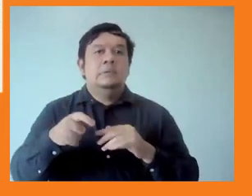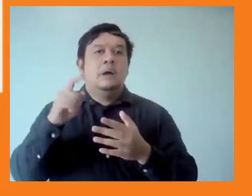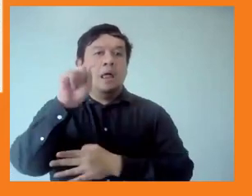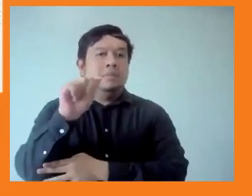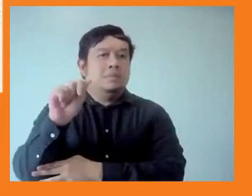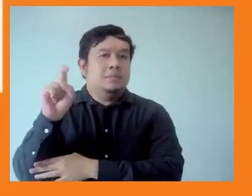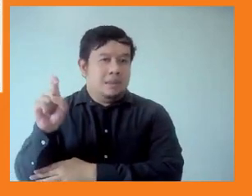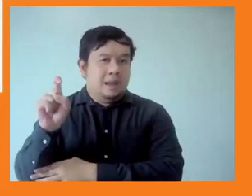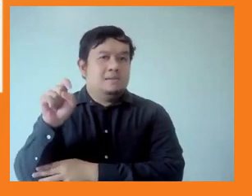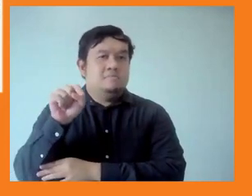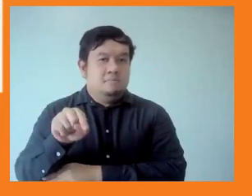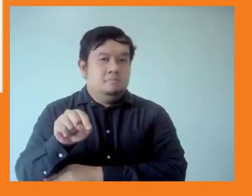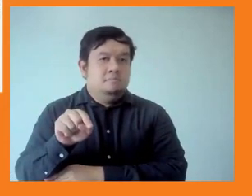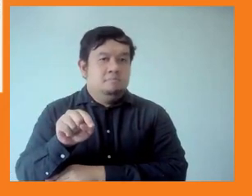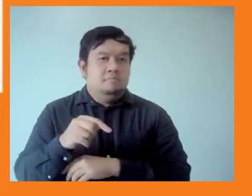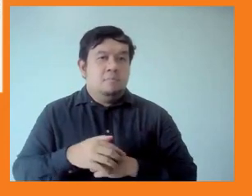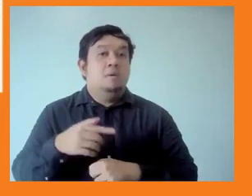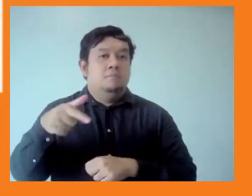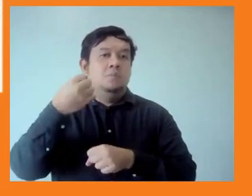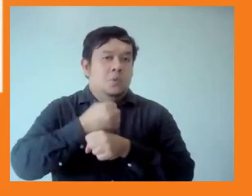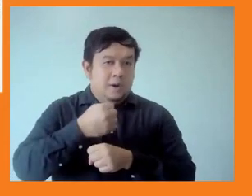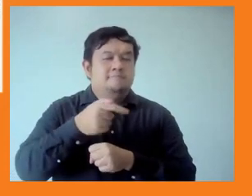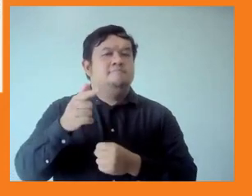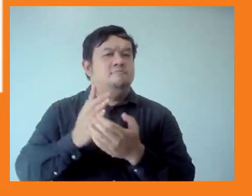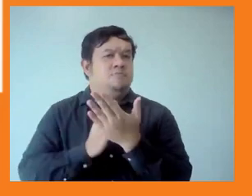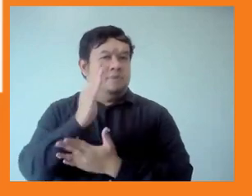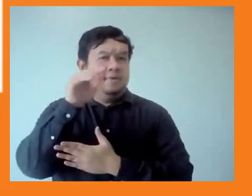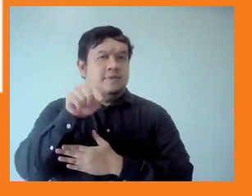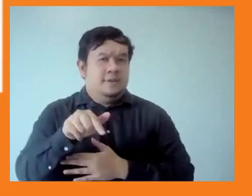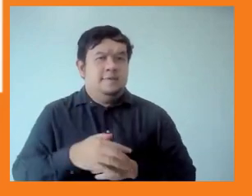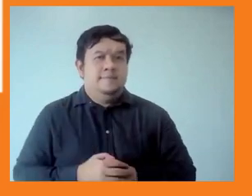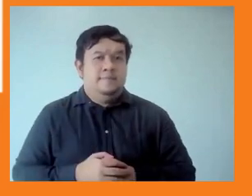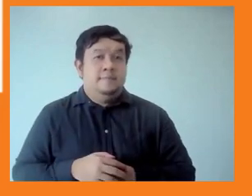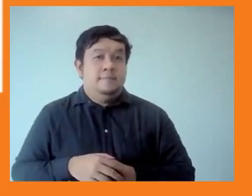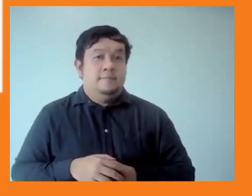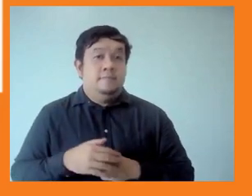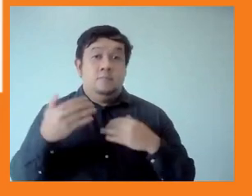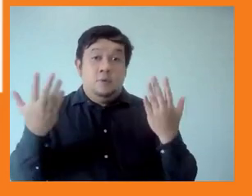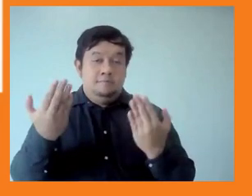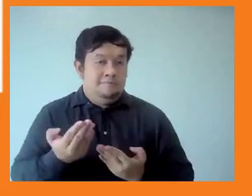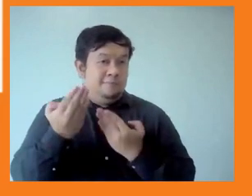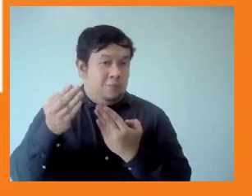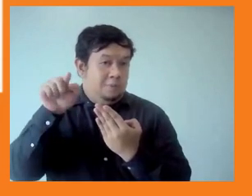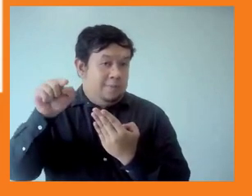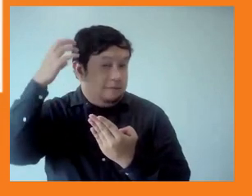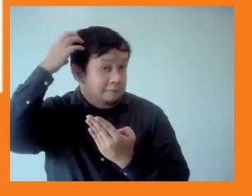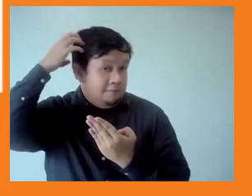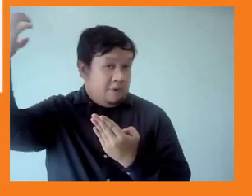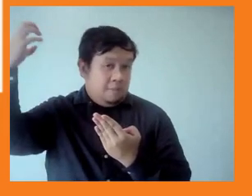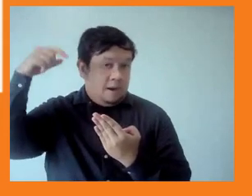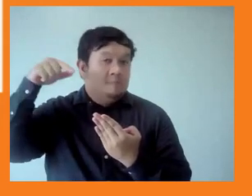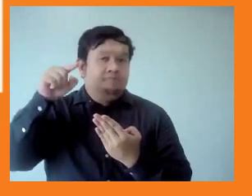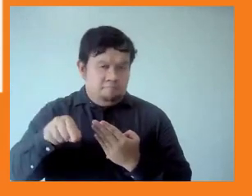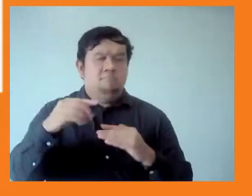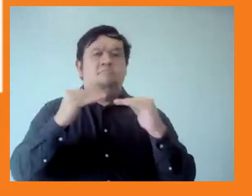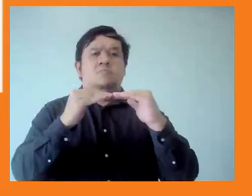And some of the recommendations include for governments, national inequality reduction plans, the use